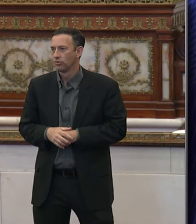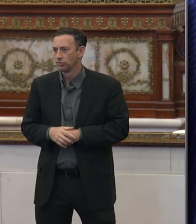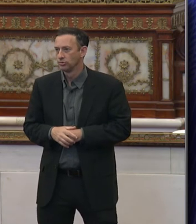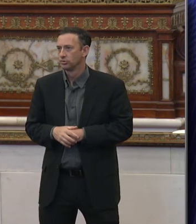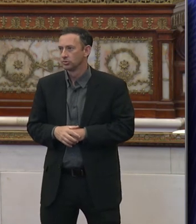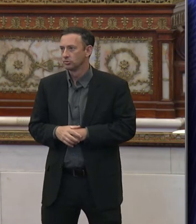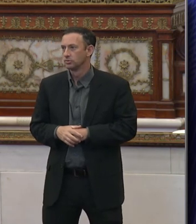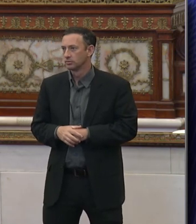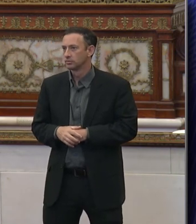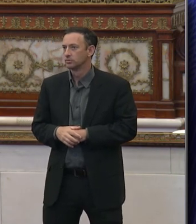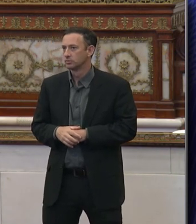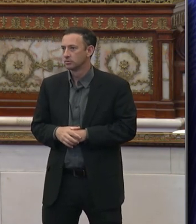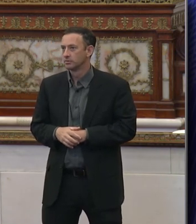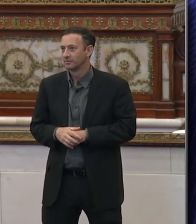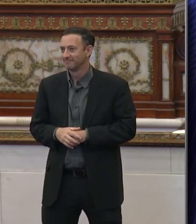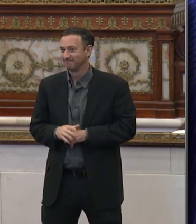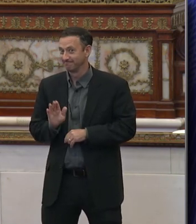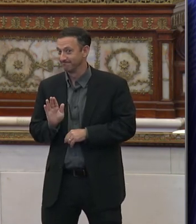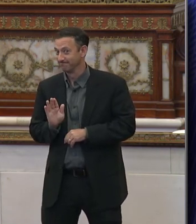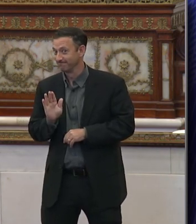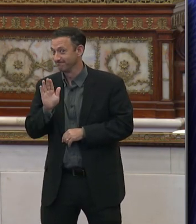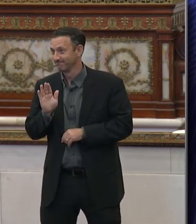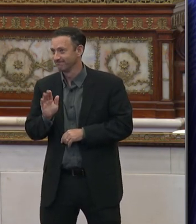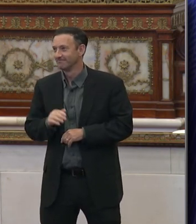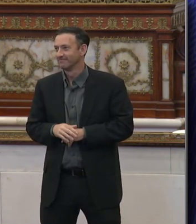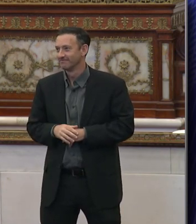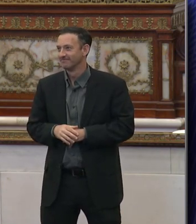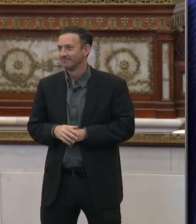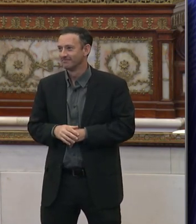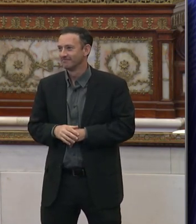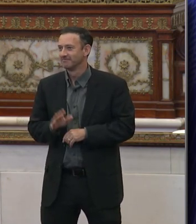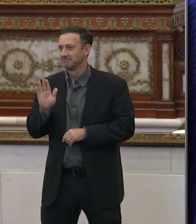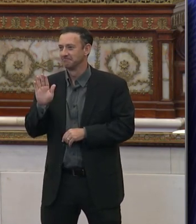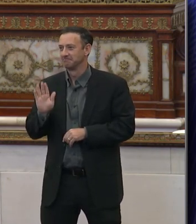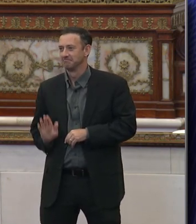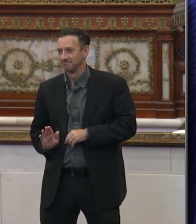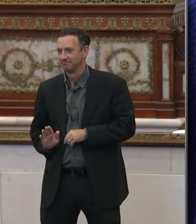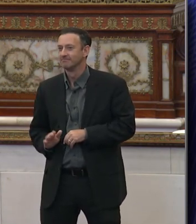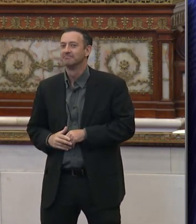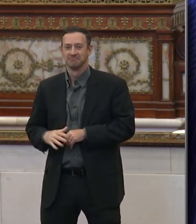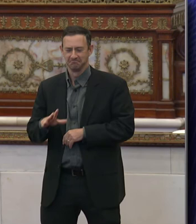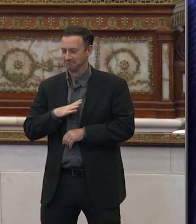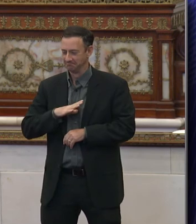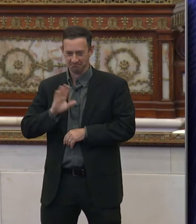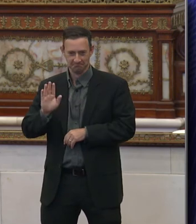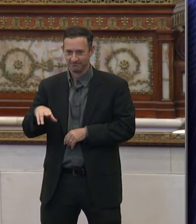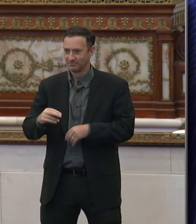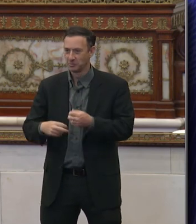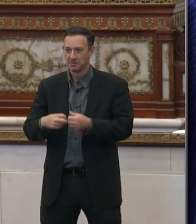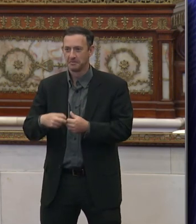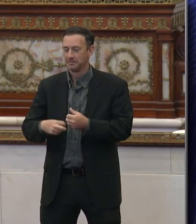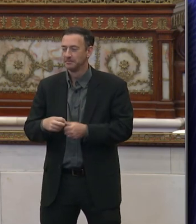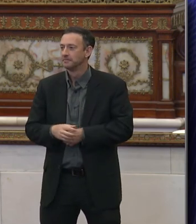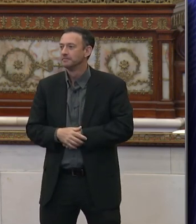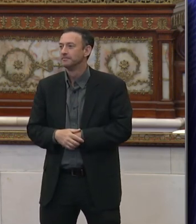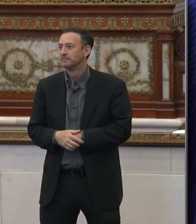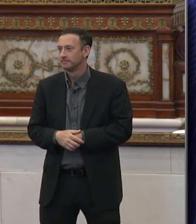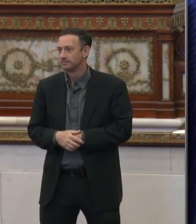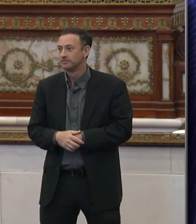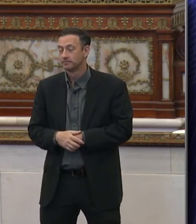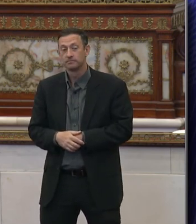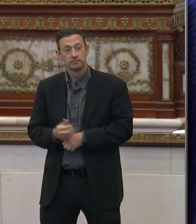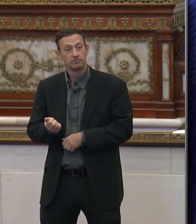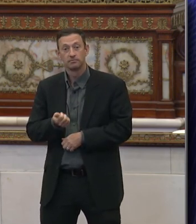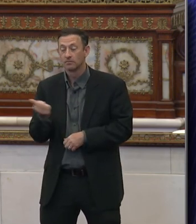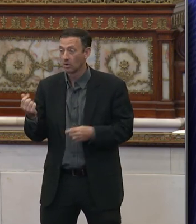Is there a full hand raised? I'm taking it. I'm taking it down. Okay. No problem. No problem. Are there